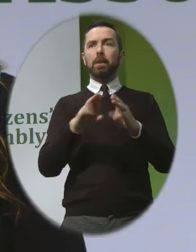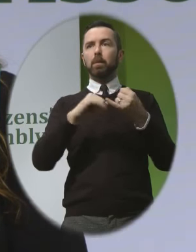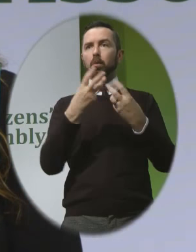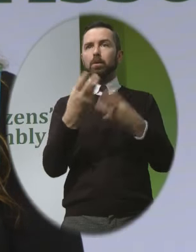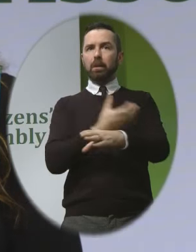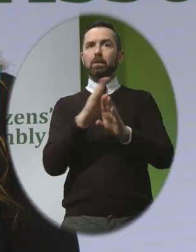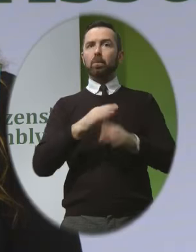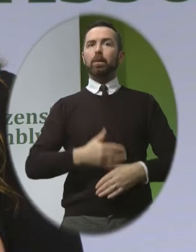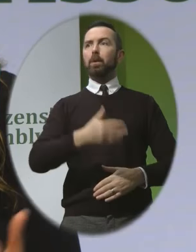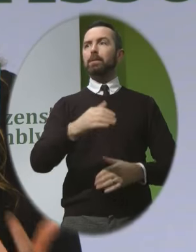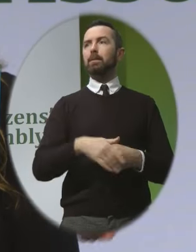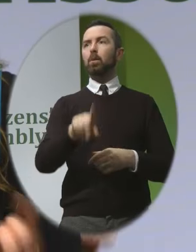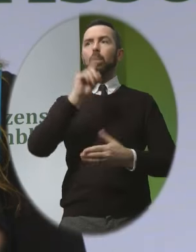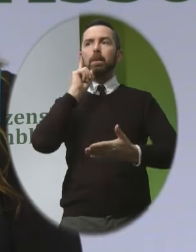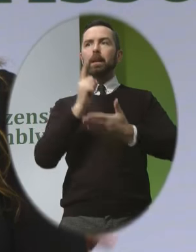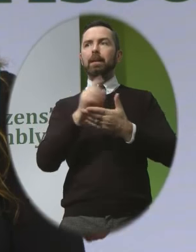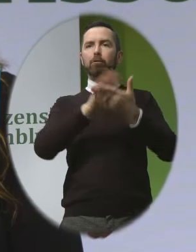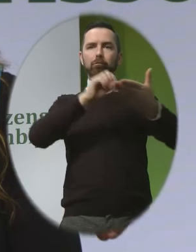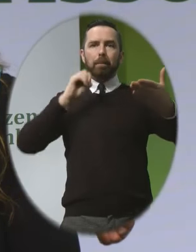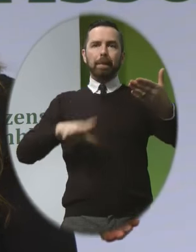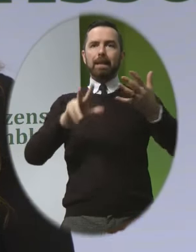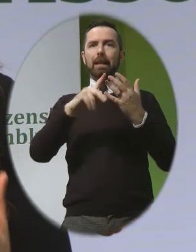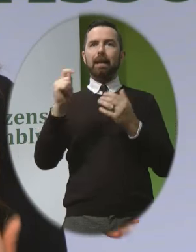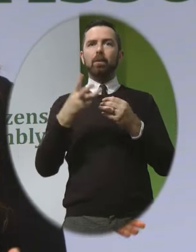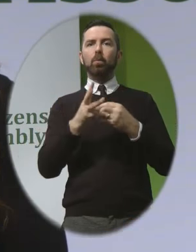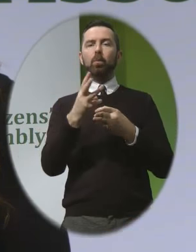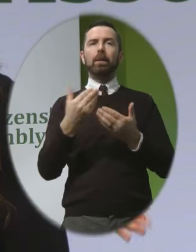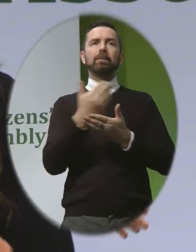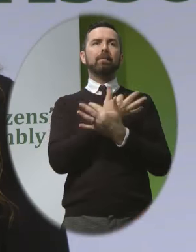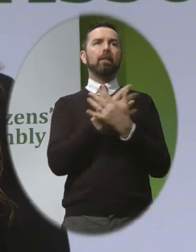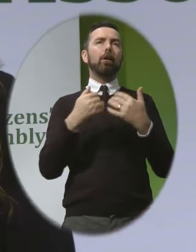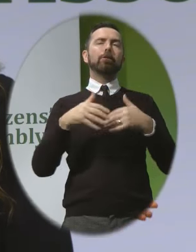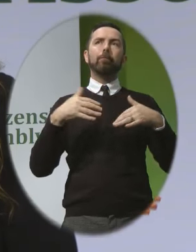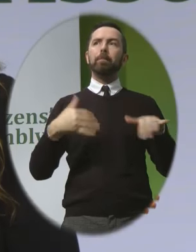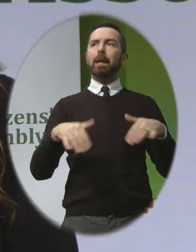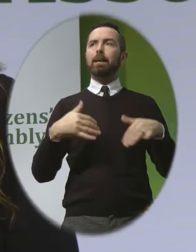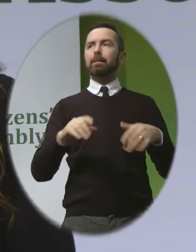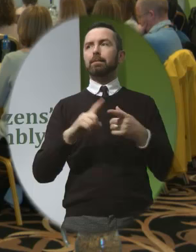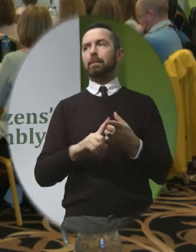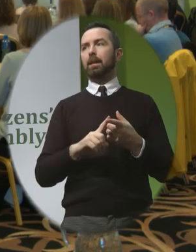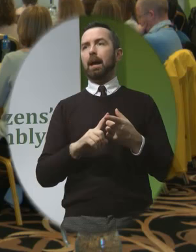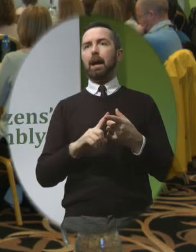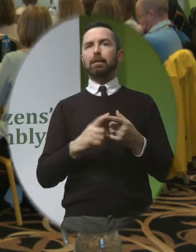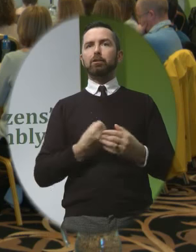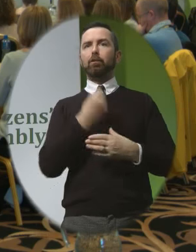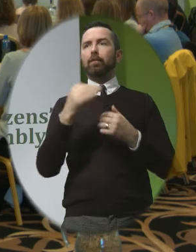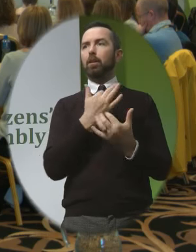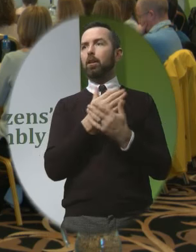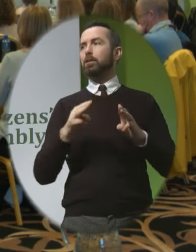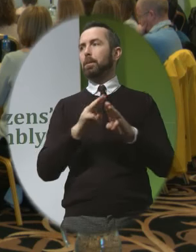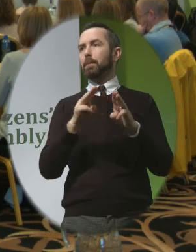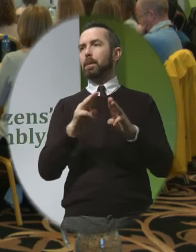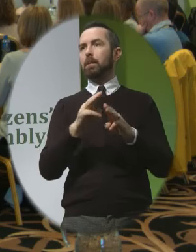we believe that the repeal of the eighth amendment would spare a great deal of pain and doubt to many trust women